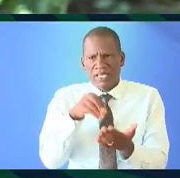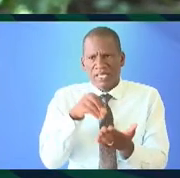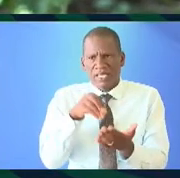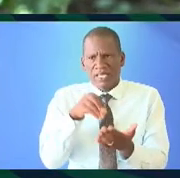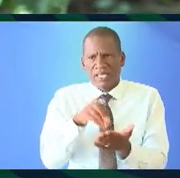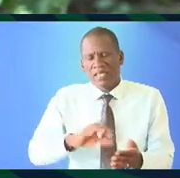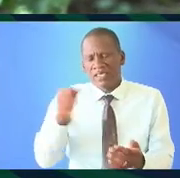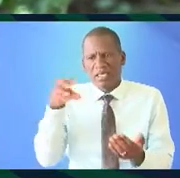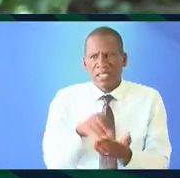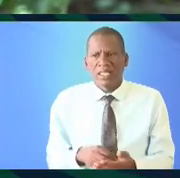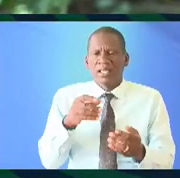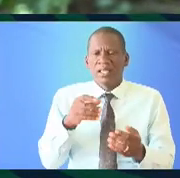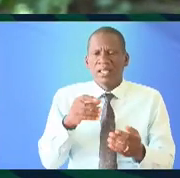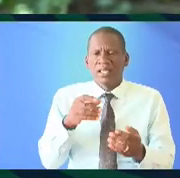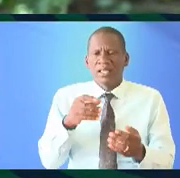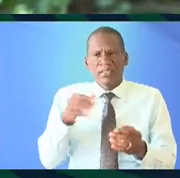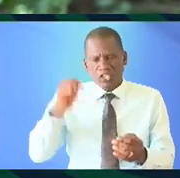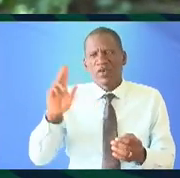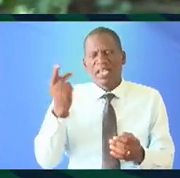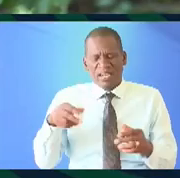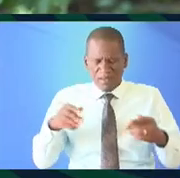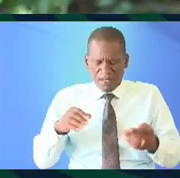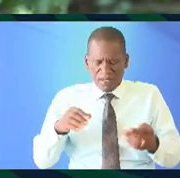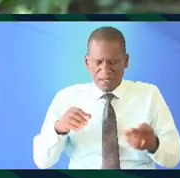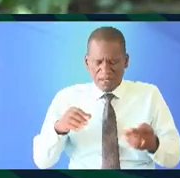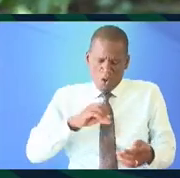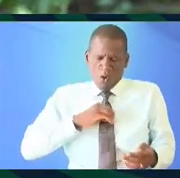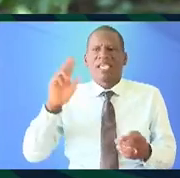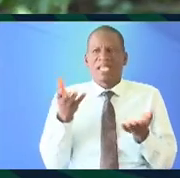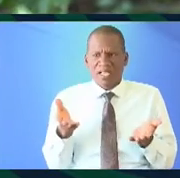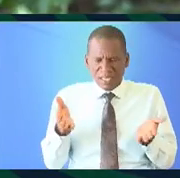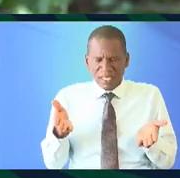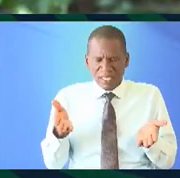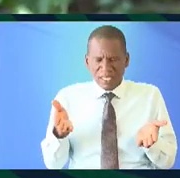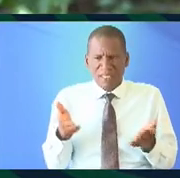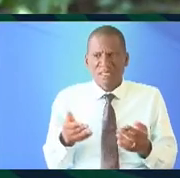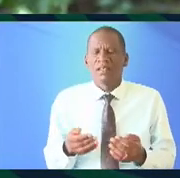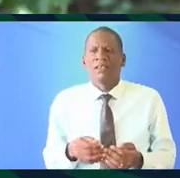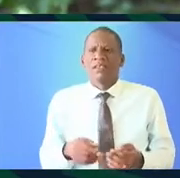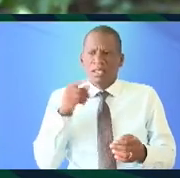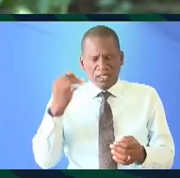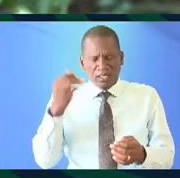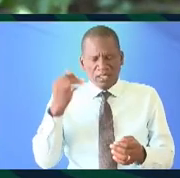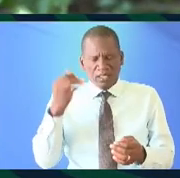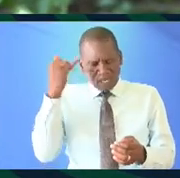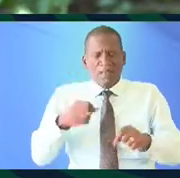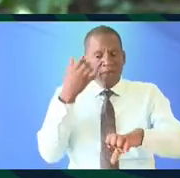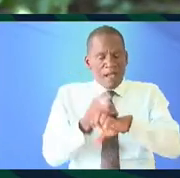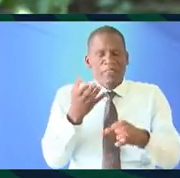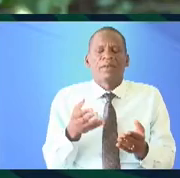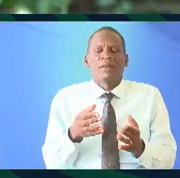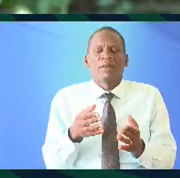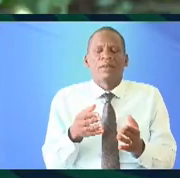hand again this idea of Kenyan-ness because it's it's it really is can be quite